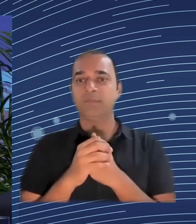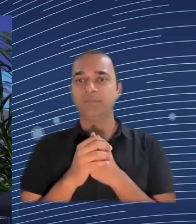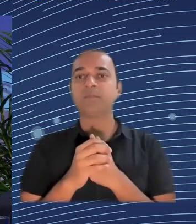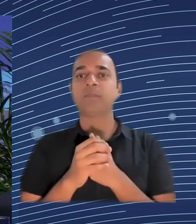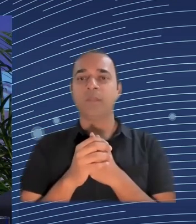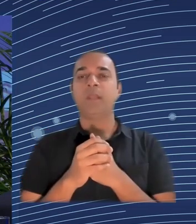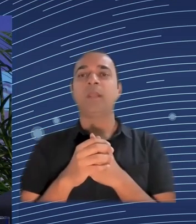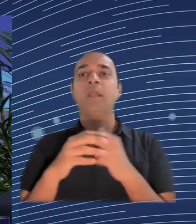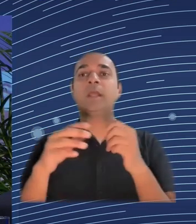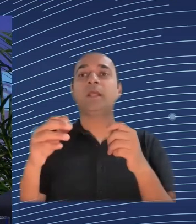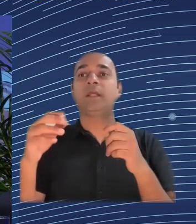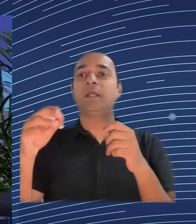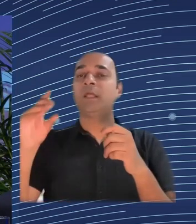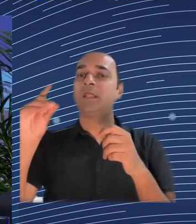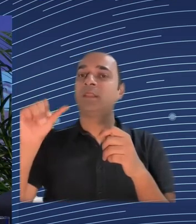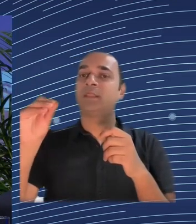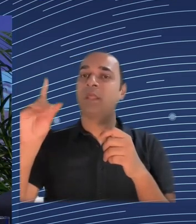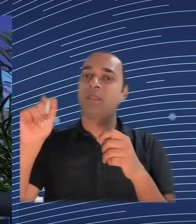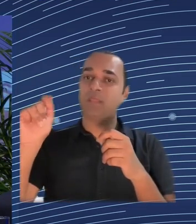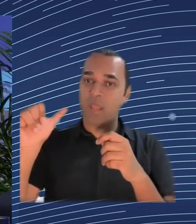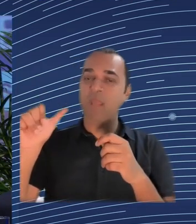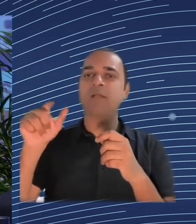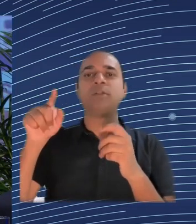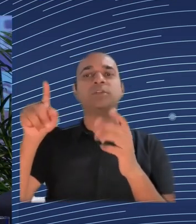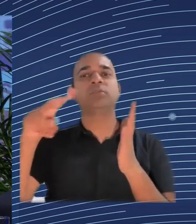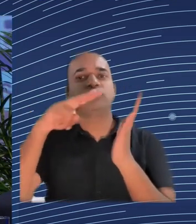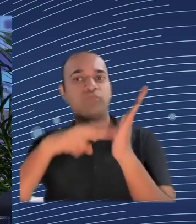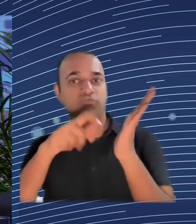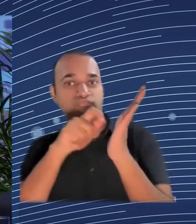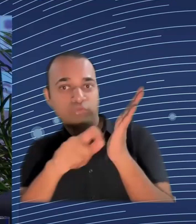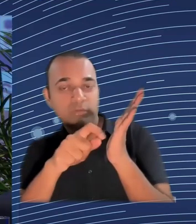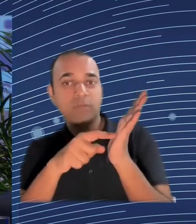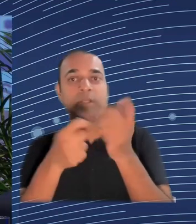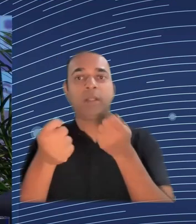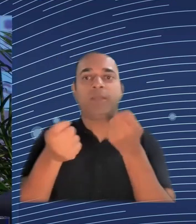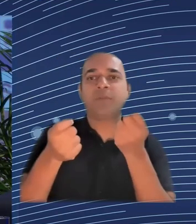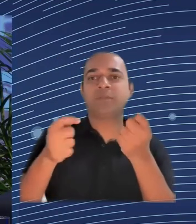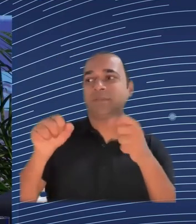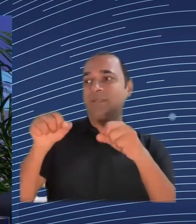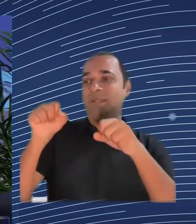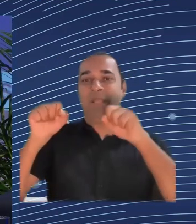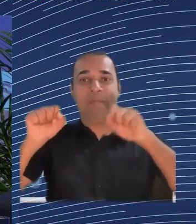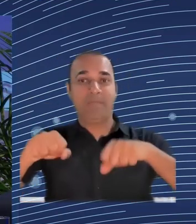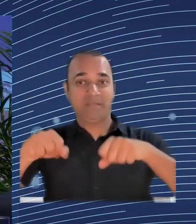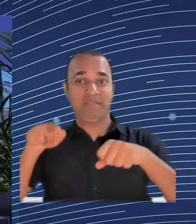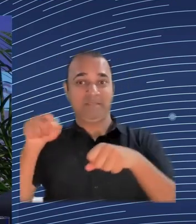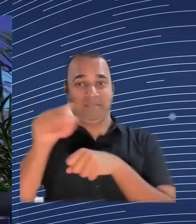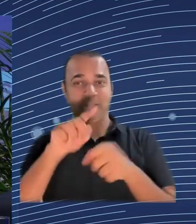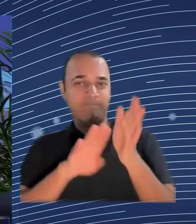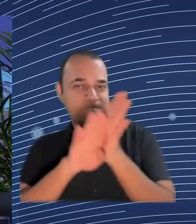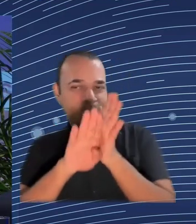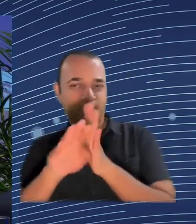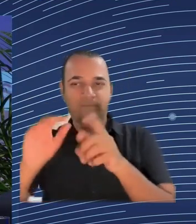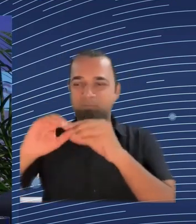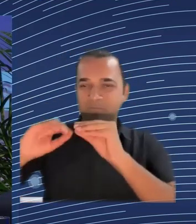Bucharest, where is the capital city, of course, there we will be able to launch the next unicorn or develop the best public